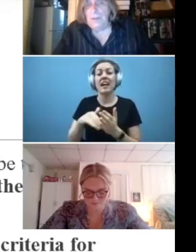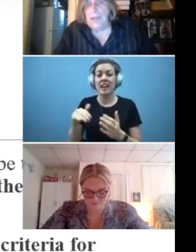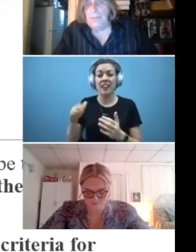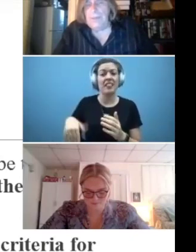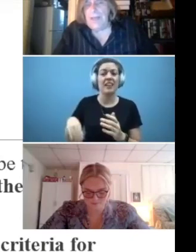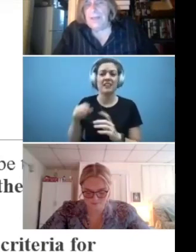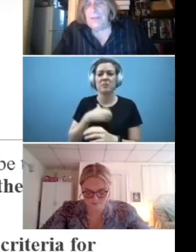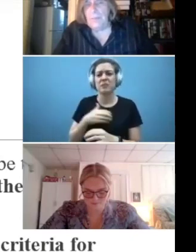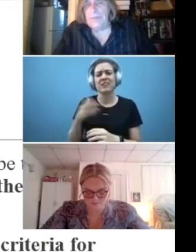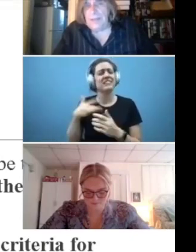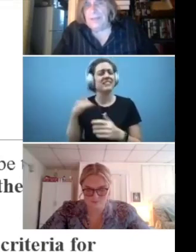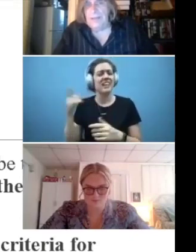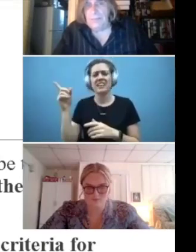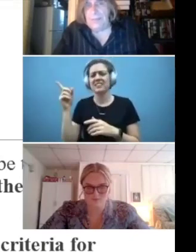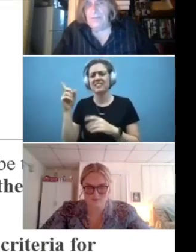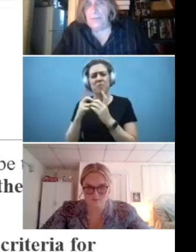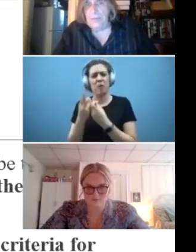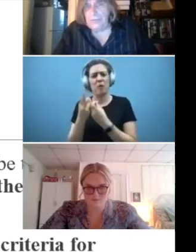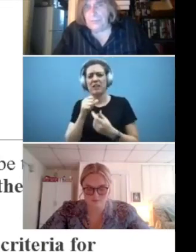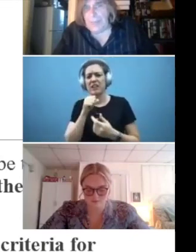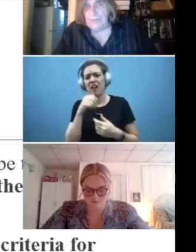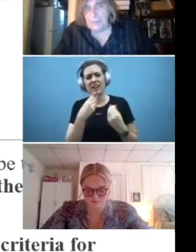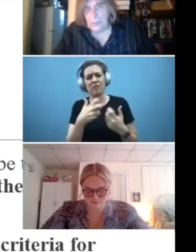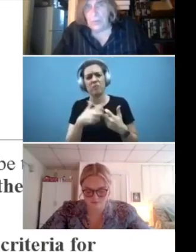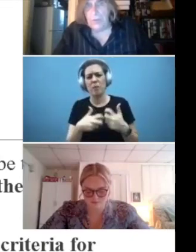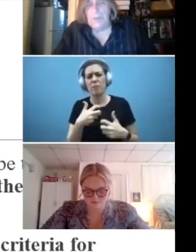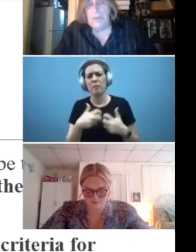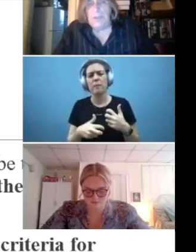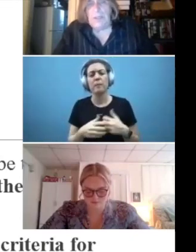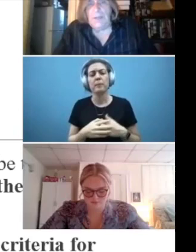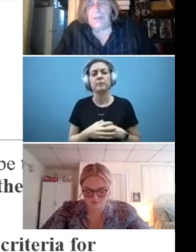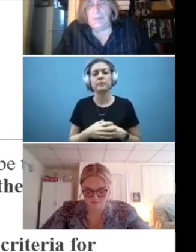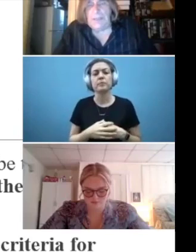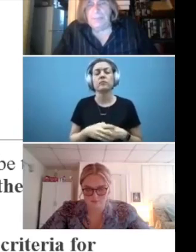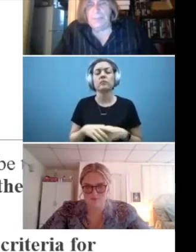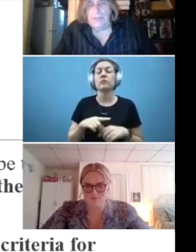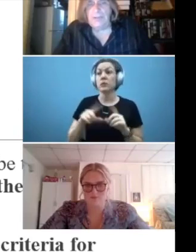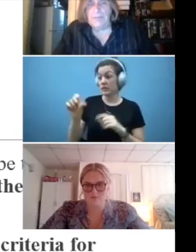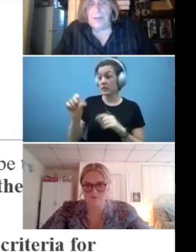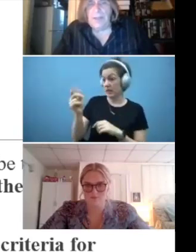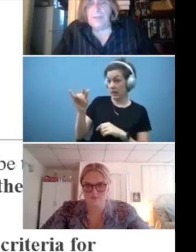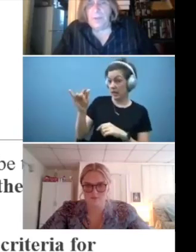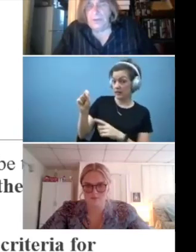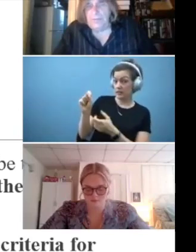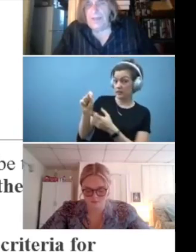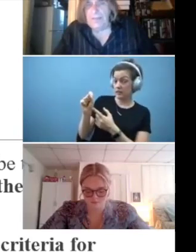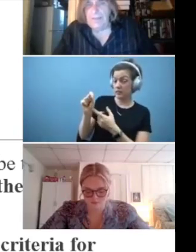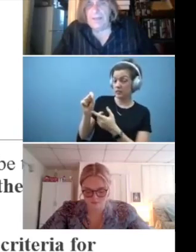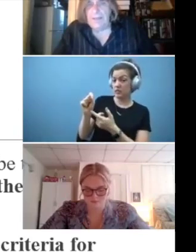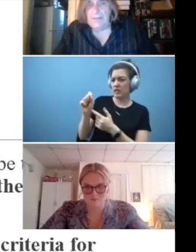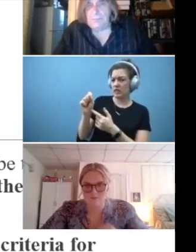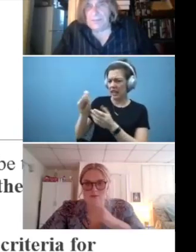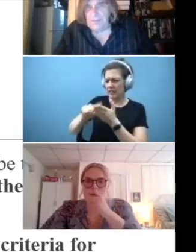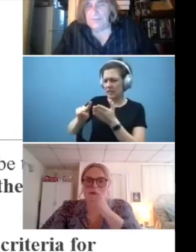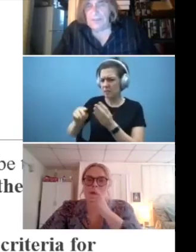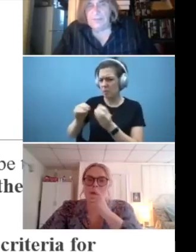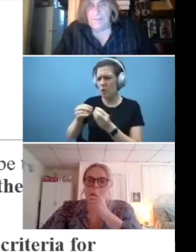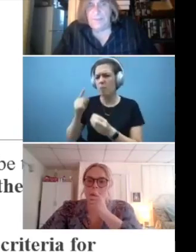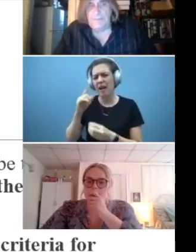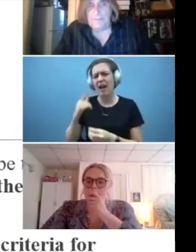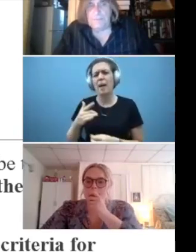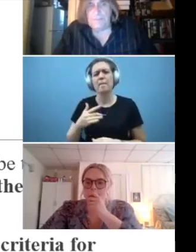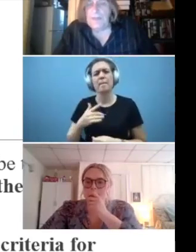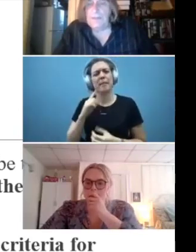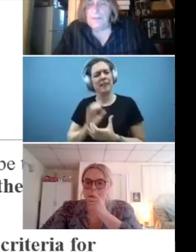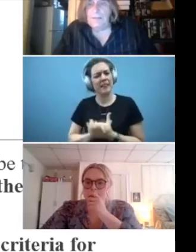but we can look up exactly what 10 days mean with respect to, uh, the complaint process, but I think we're going to find that it is business days.